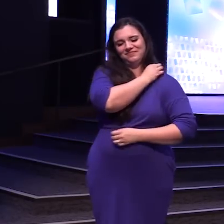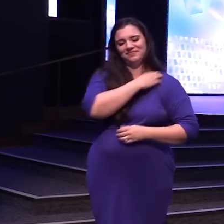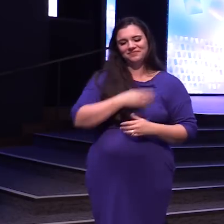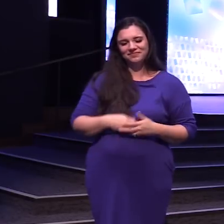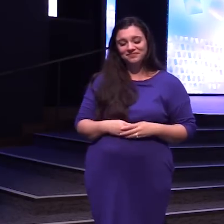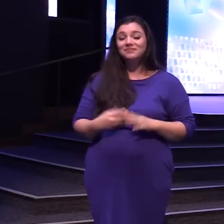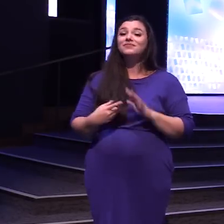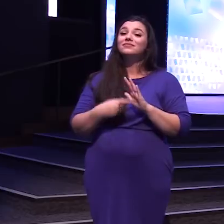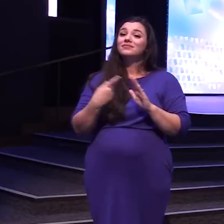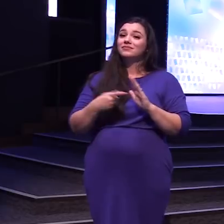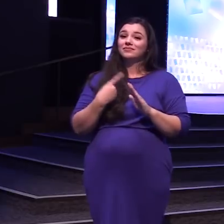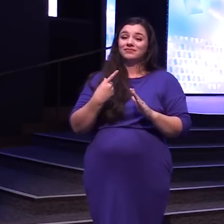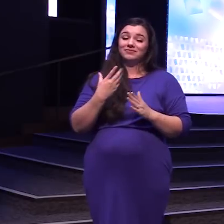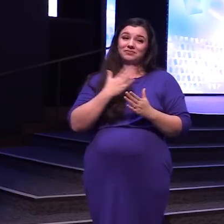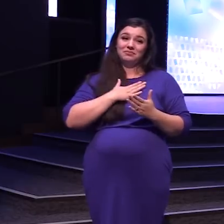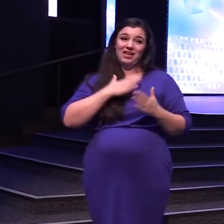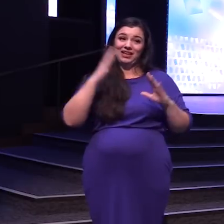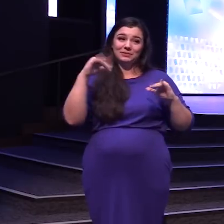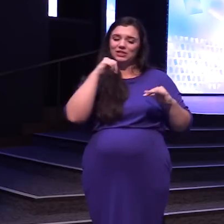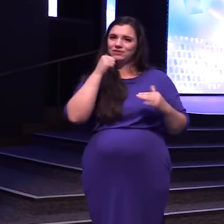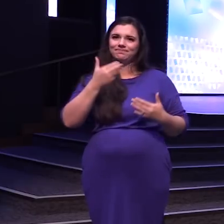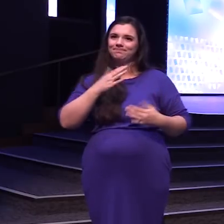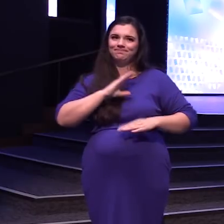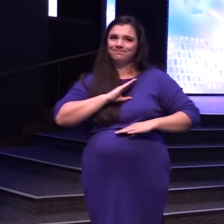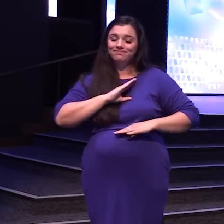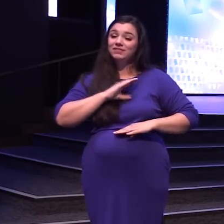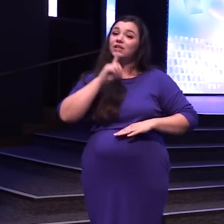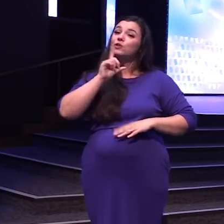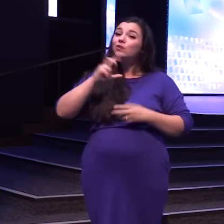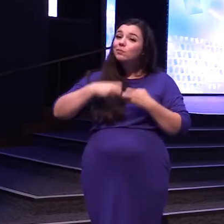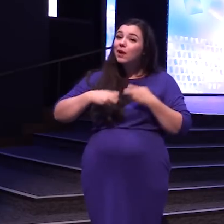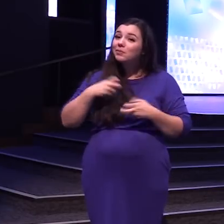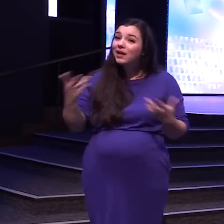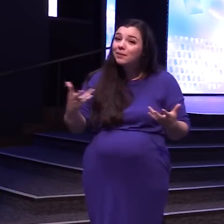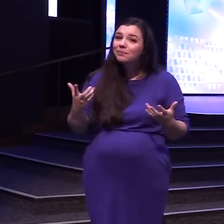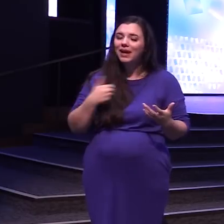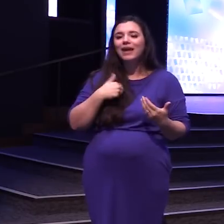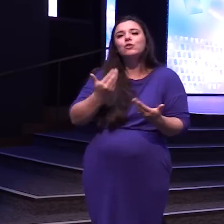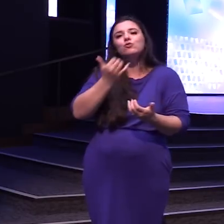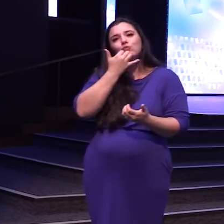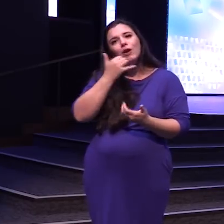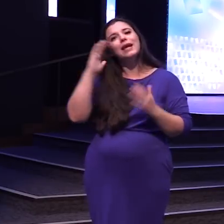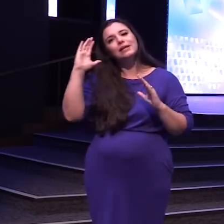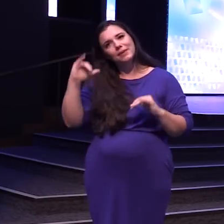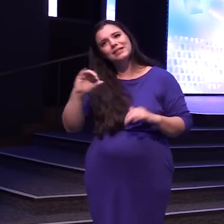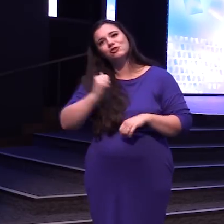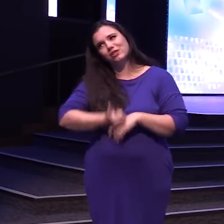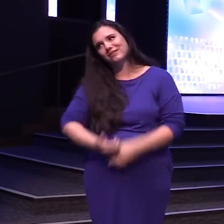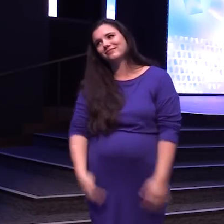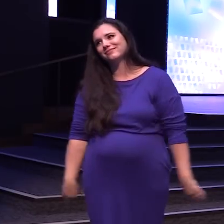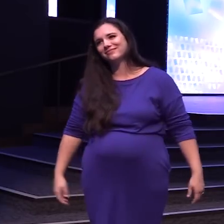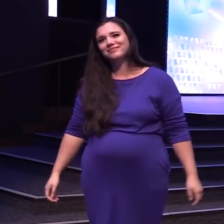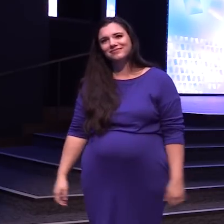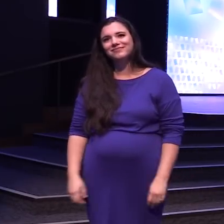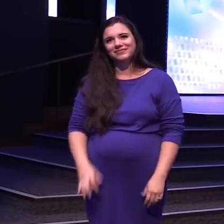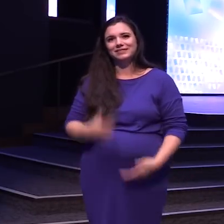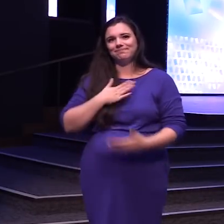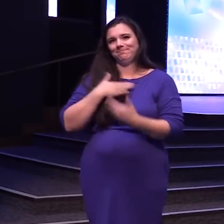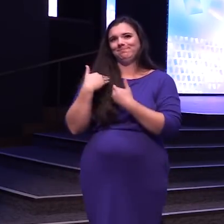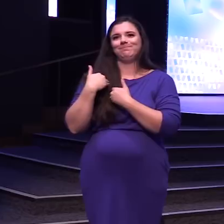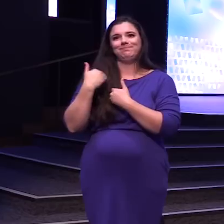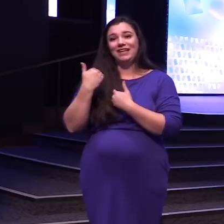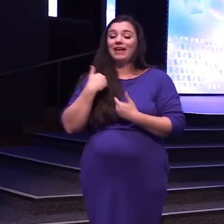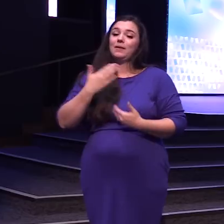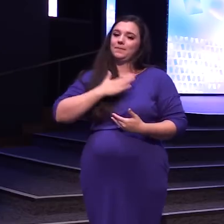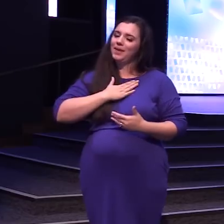Sometimes I've had Unmet expectations And the real problem was I just had the wrong Expectation I had